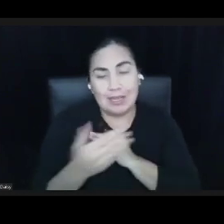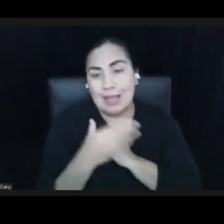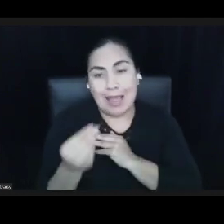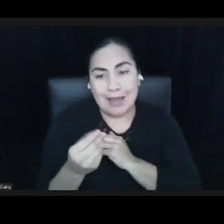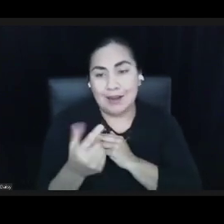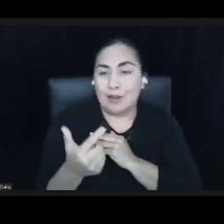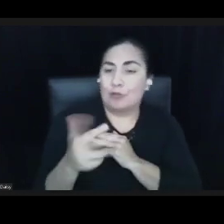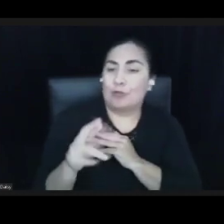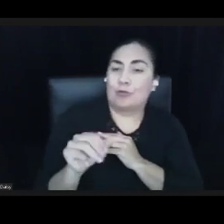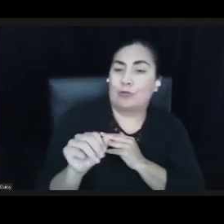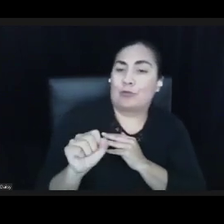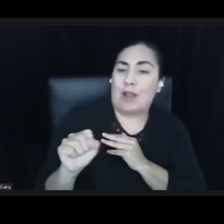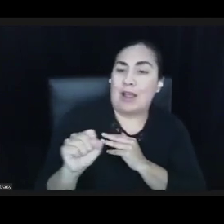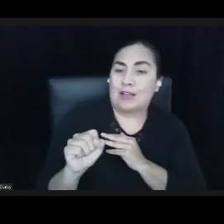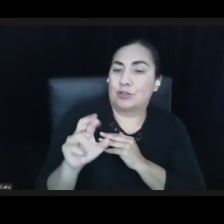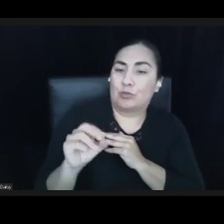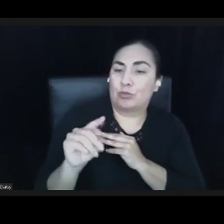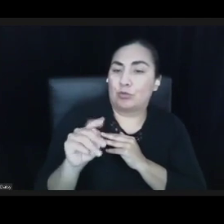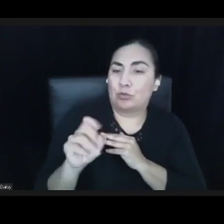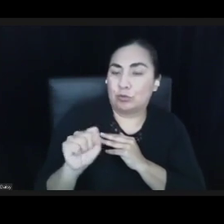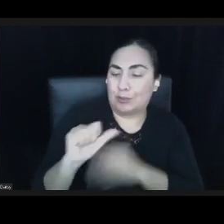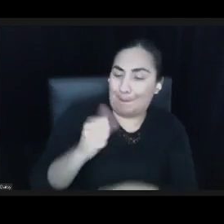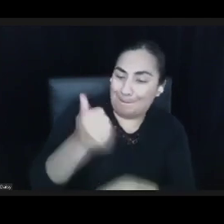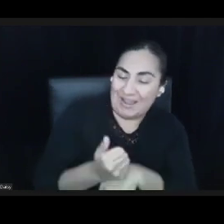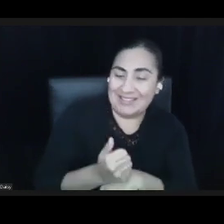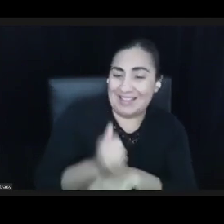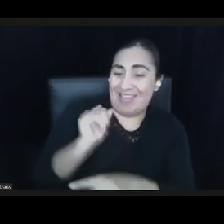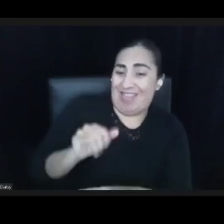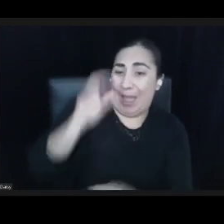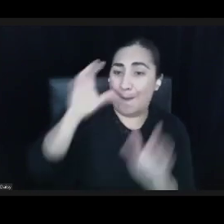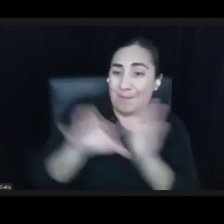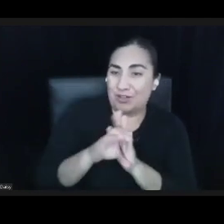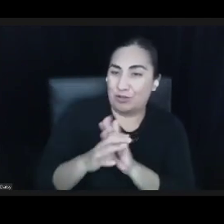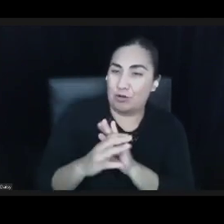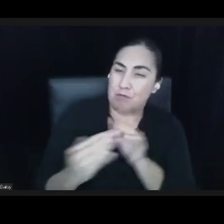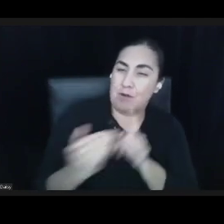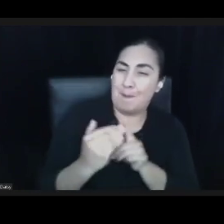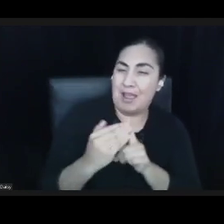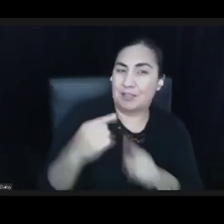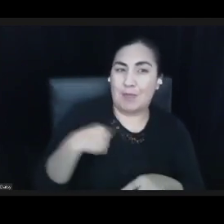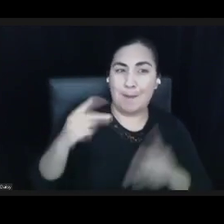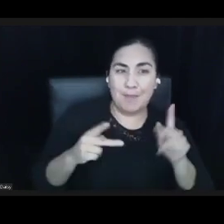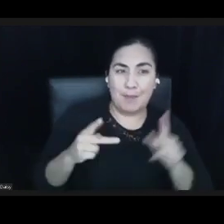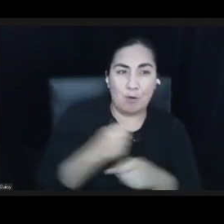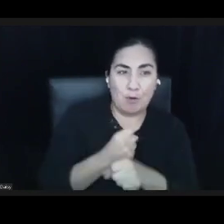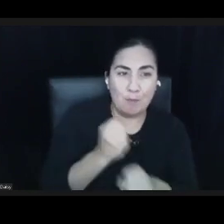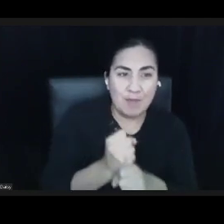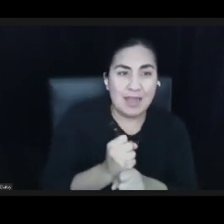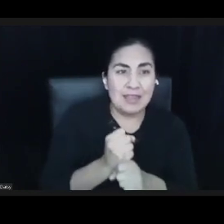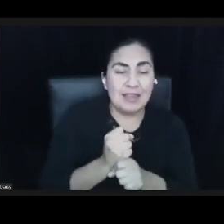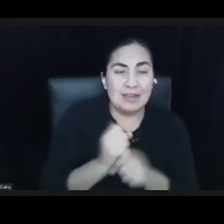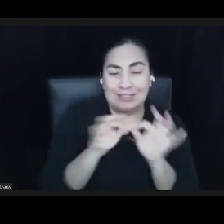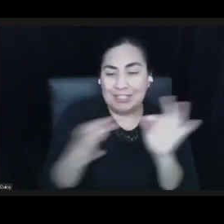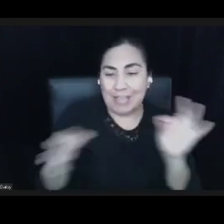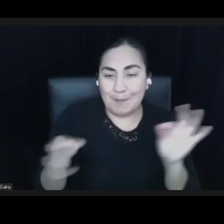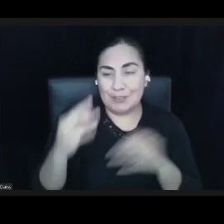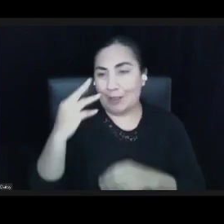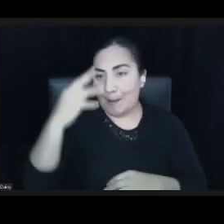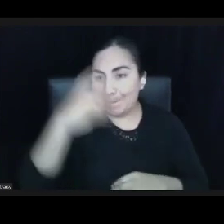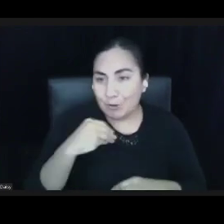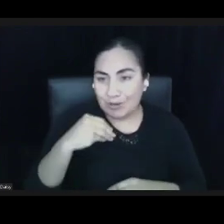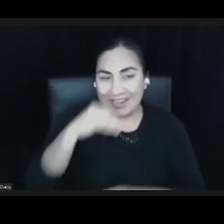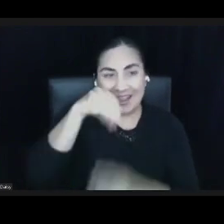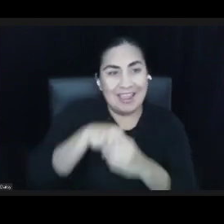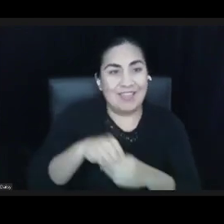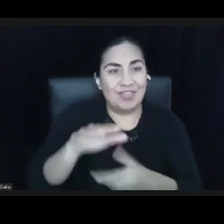me that people are making art, and making statements, and making beauty in their communities all the time.